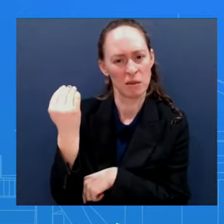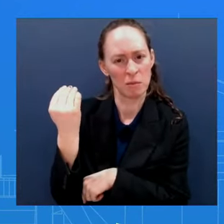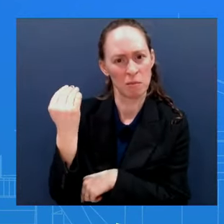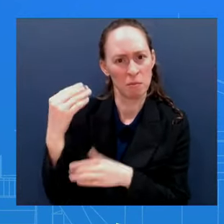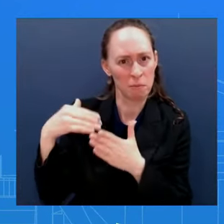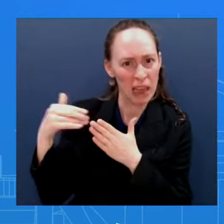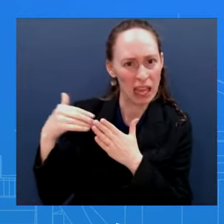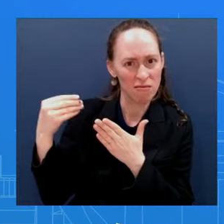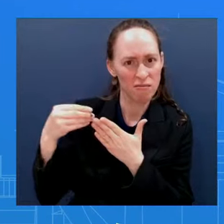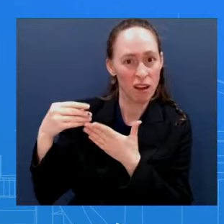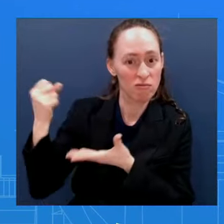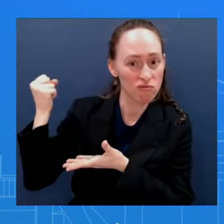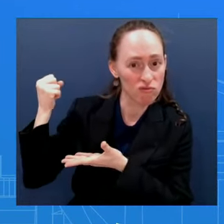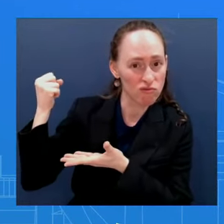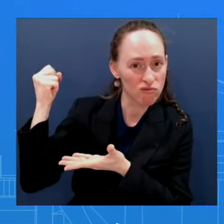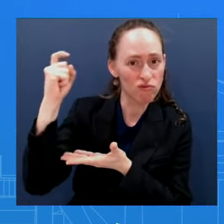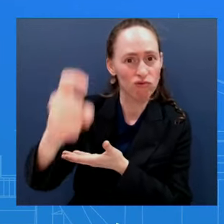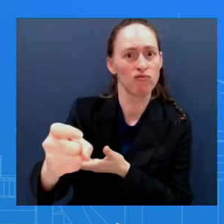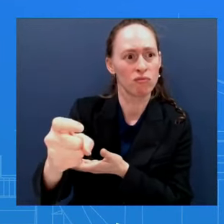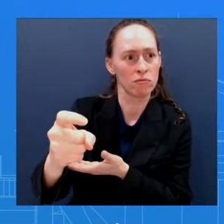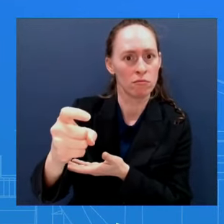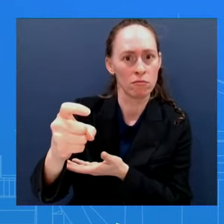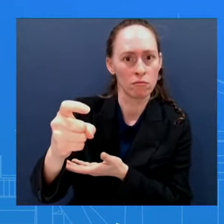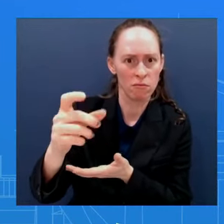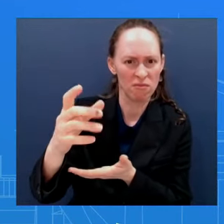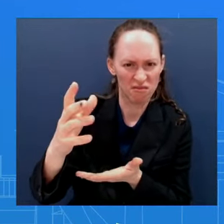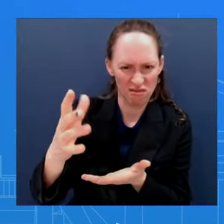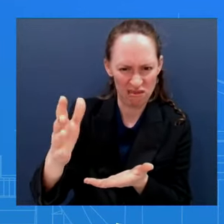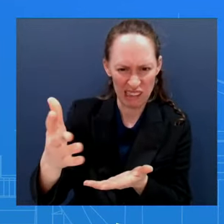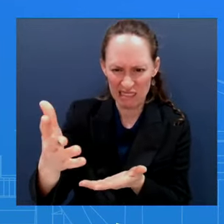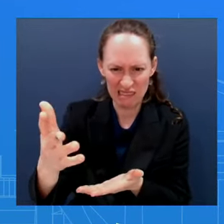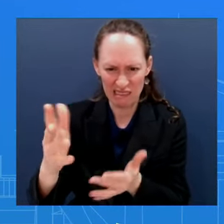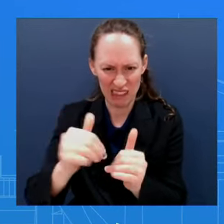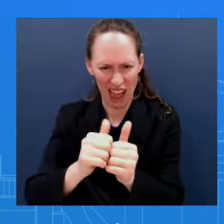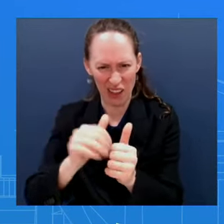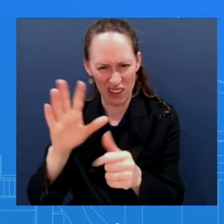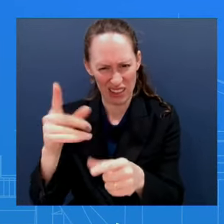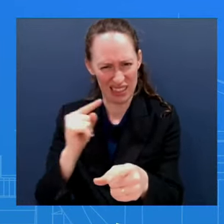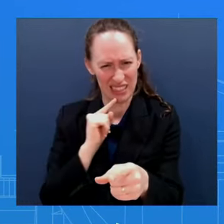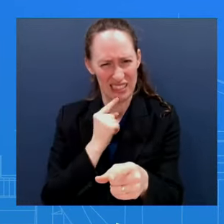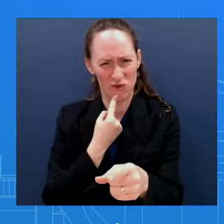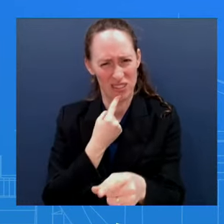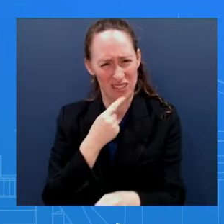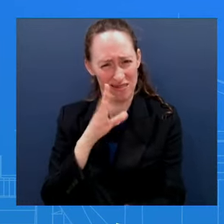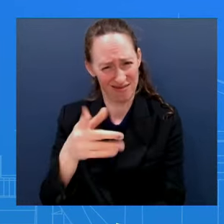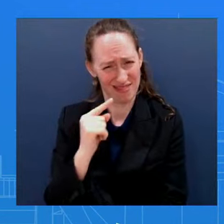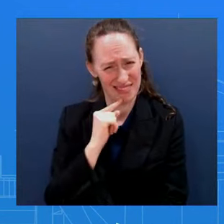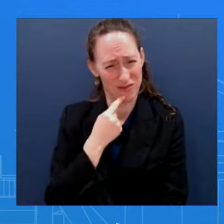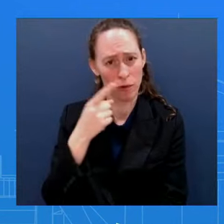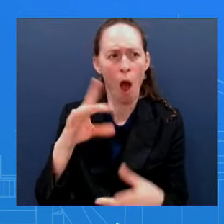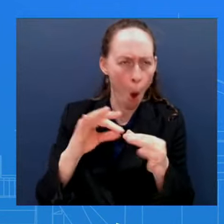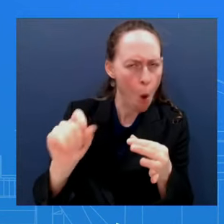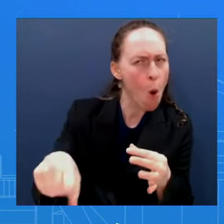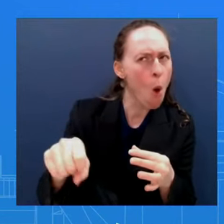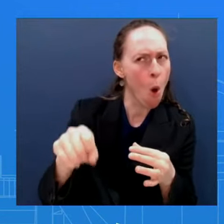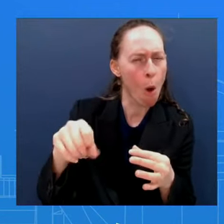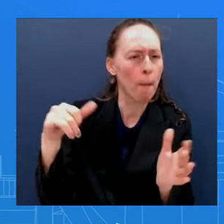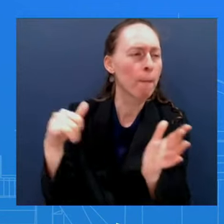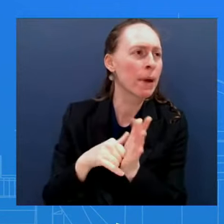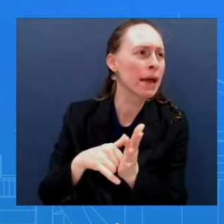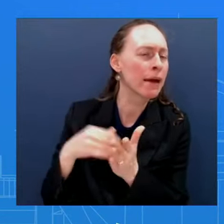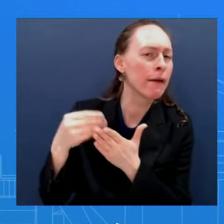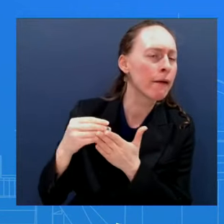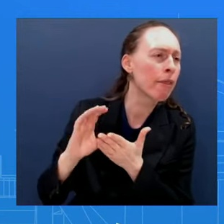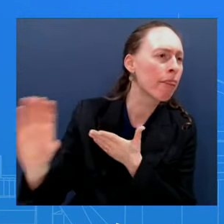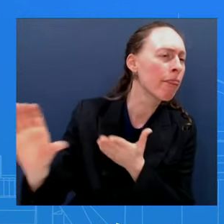about how U.S. weapons are used in a civilian area? I think you know we, just last week, late in the